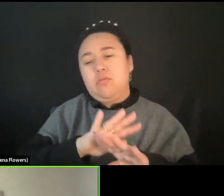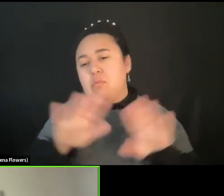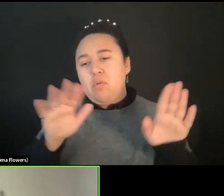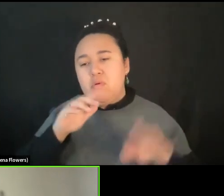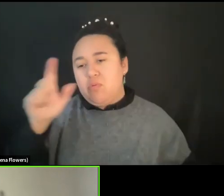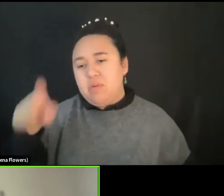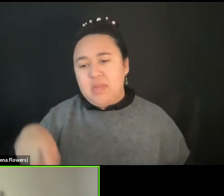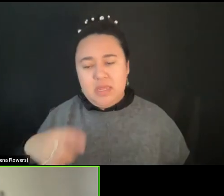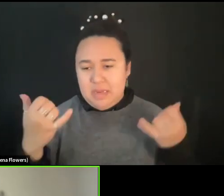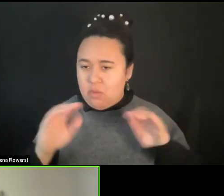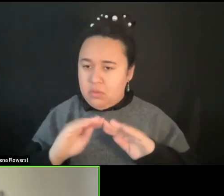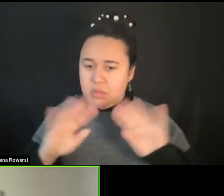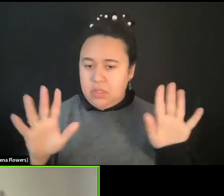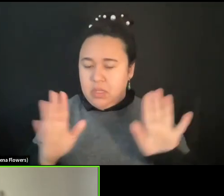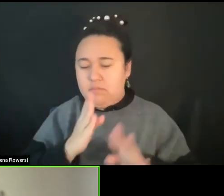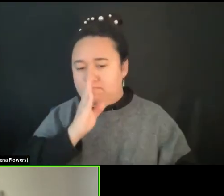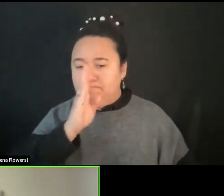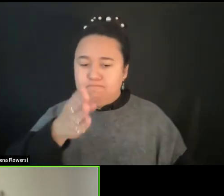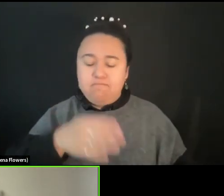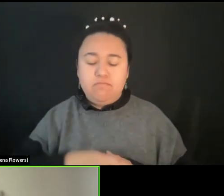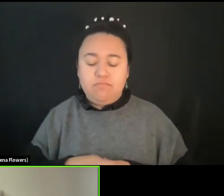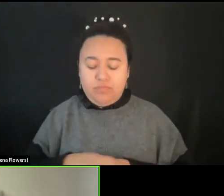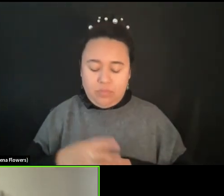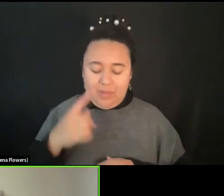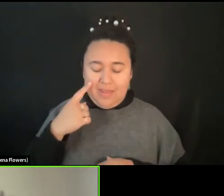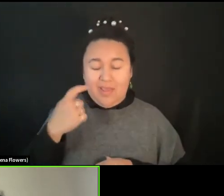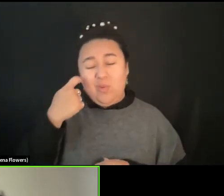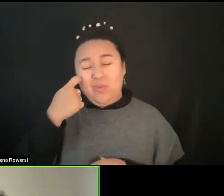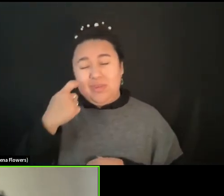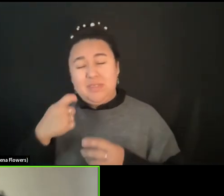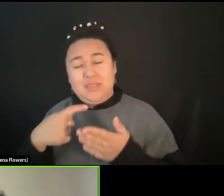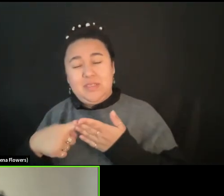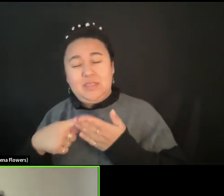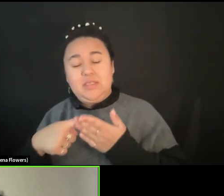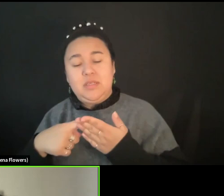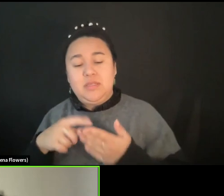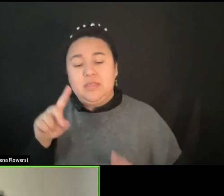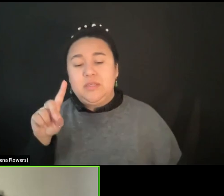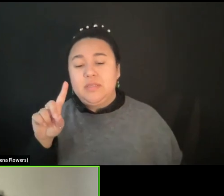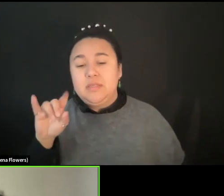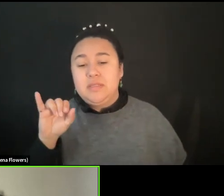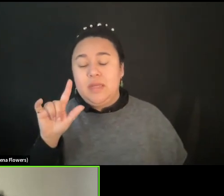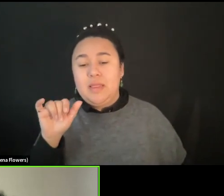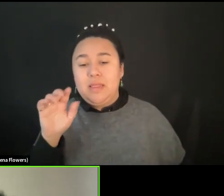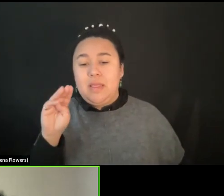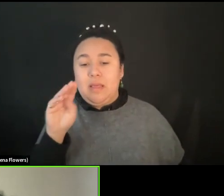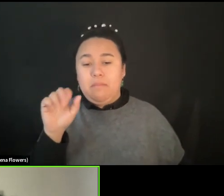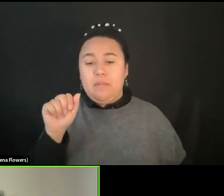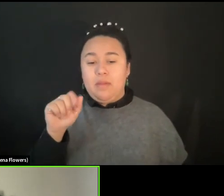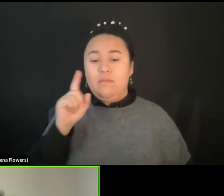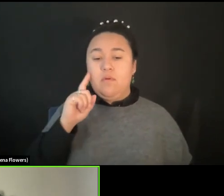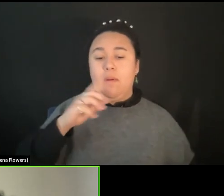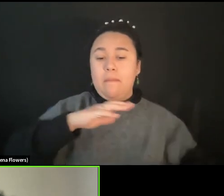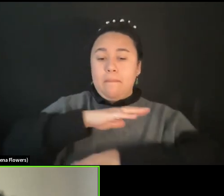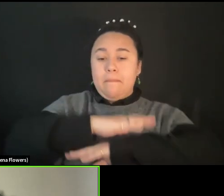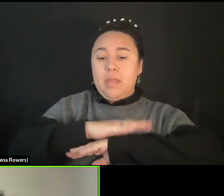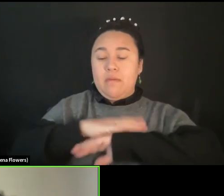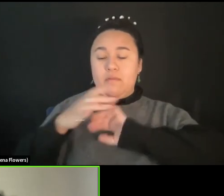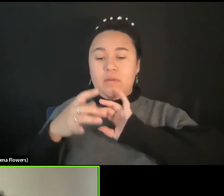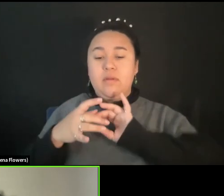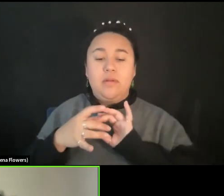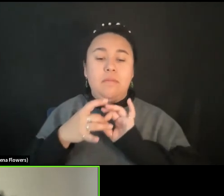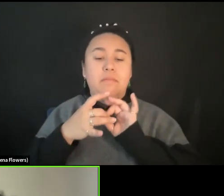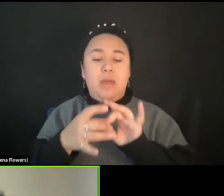dilemma on the platforms about what